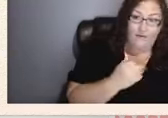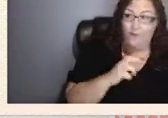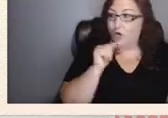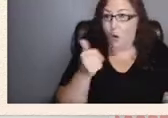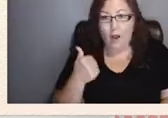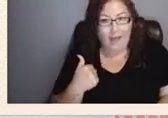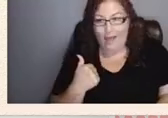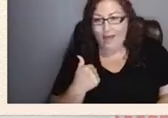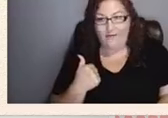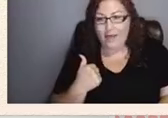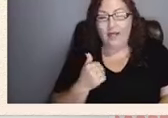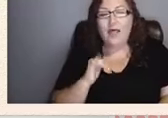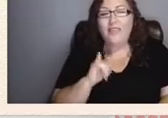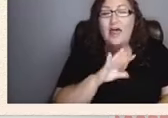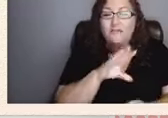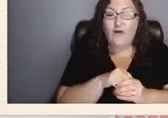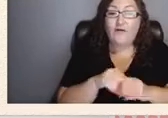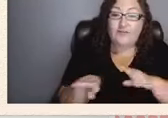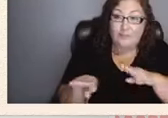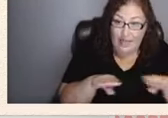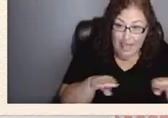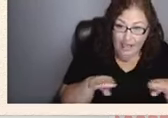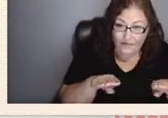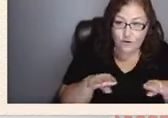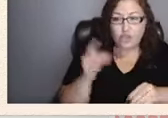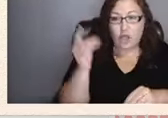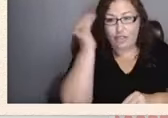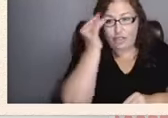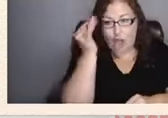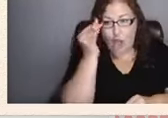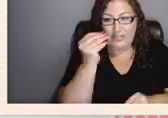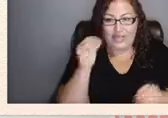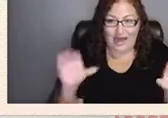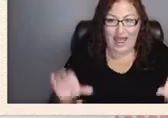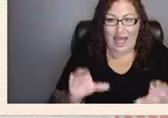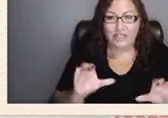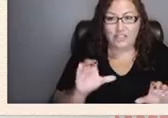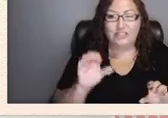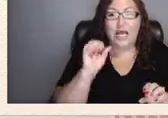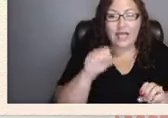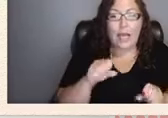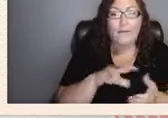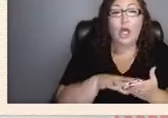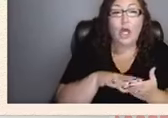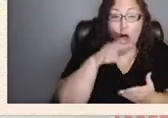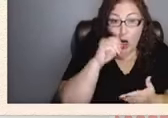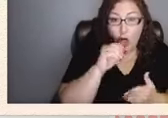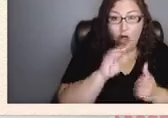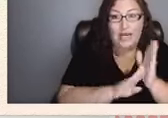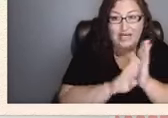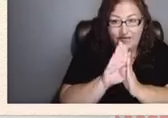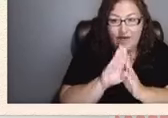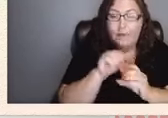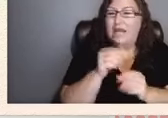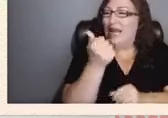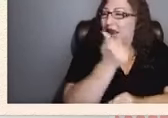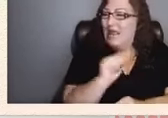it involves behaviors thoughts and actions that can be learned and developed in anyone